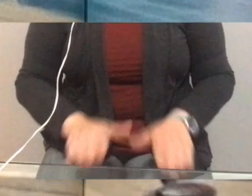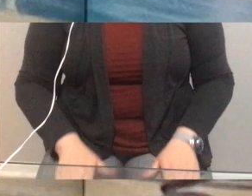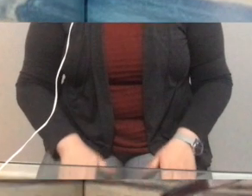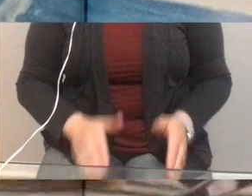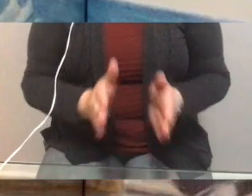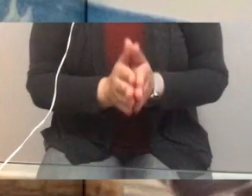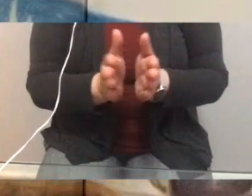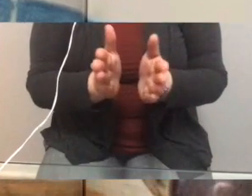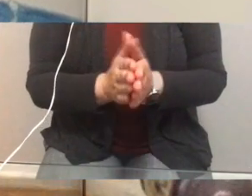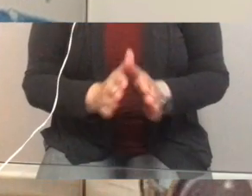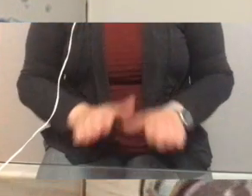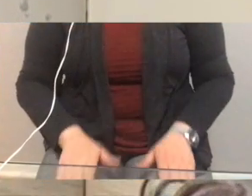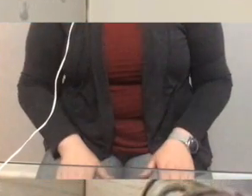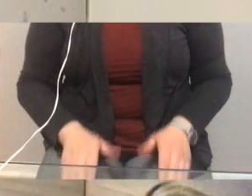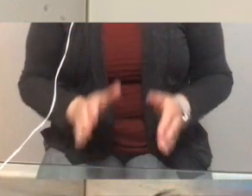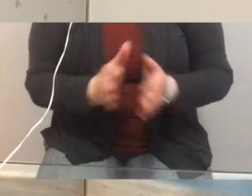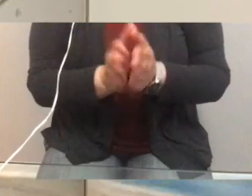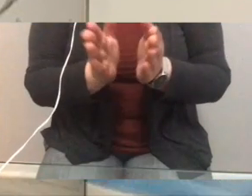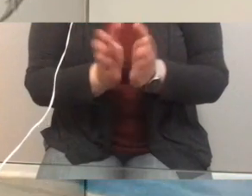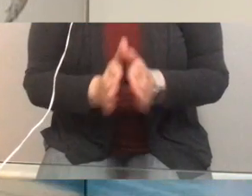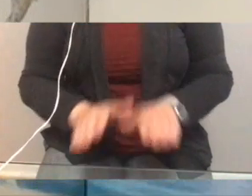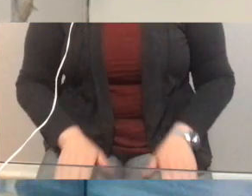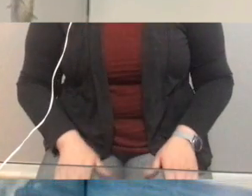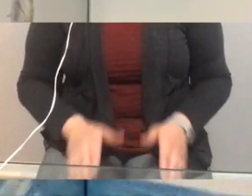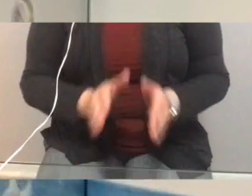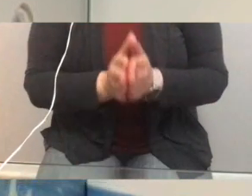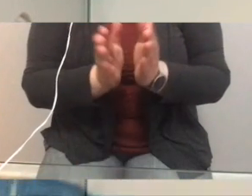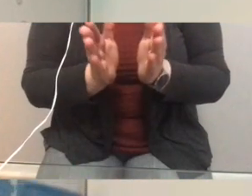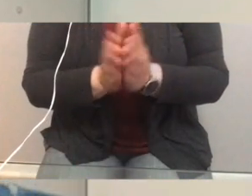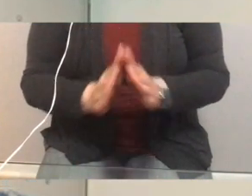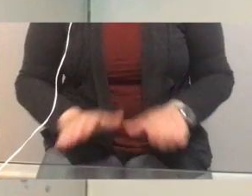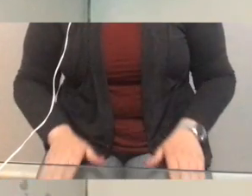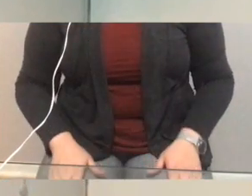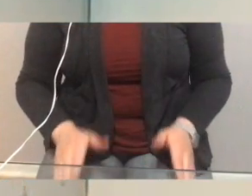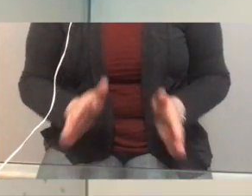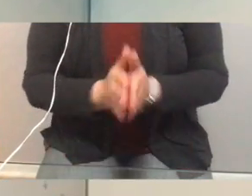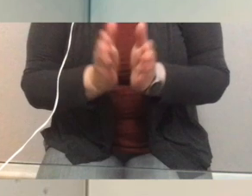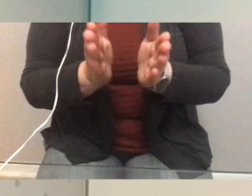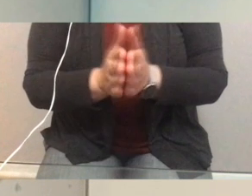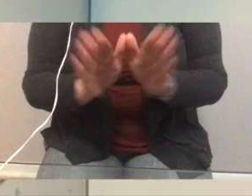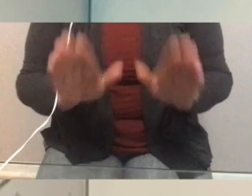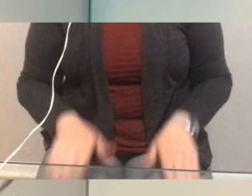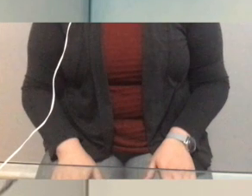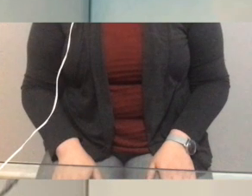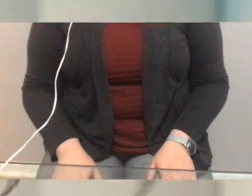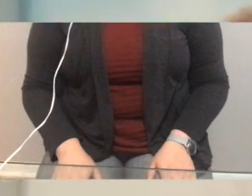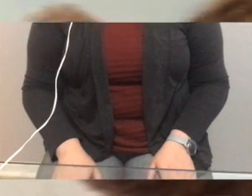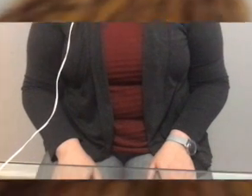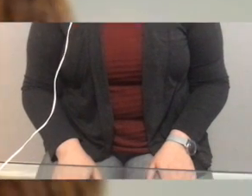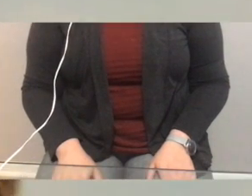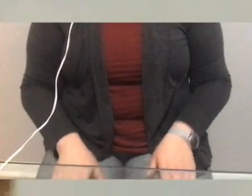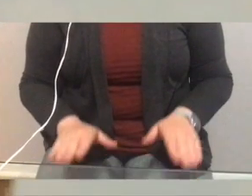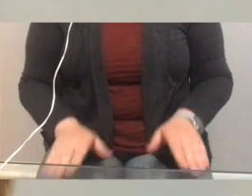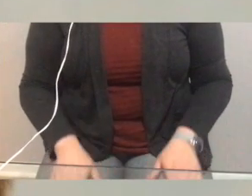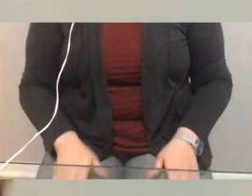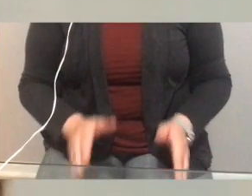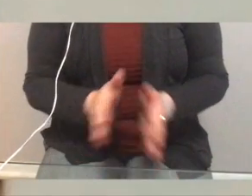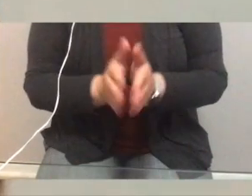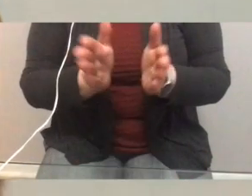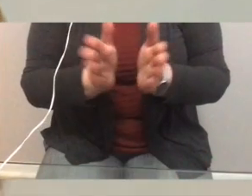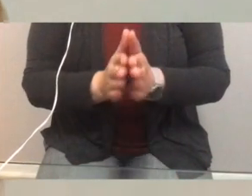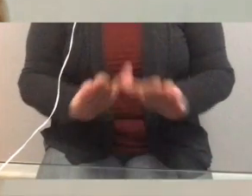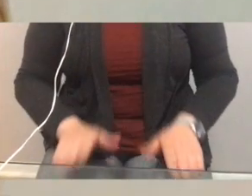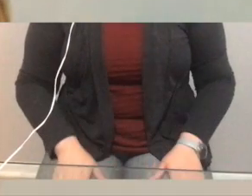dear Liza the knife is too blunt dear Liza too blunt wet the